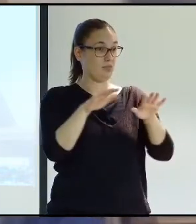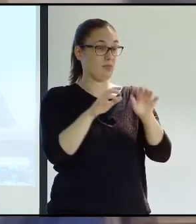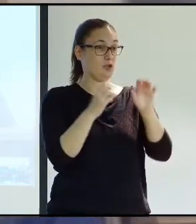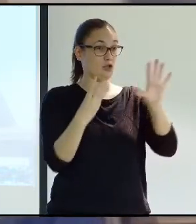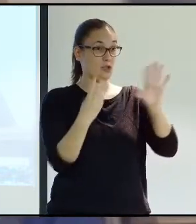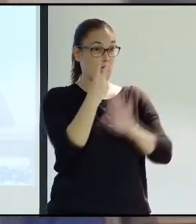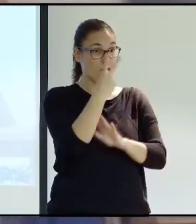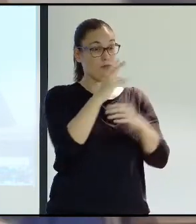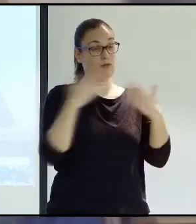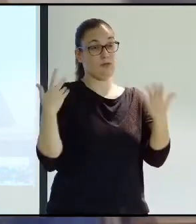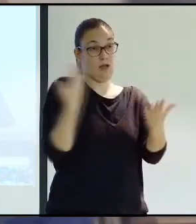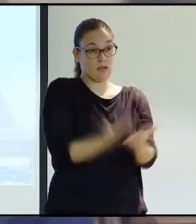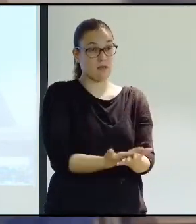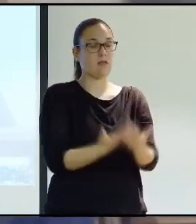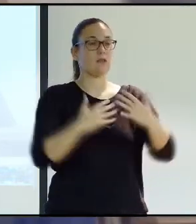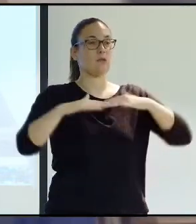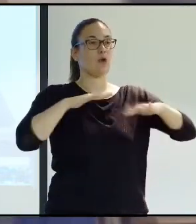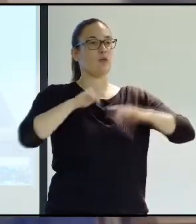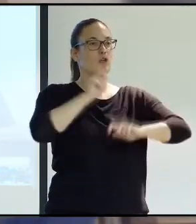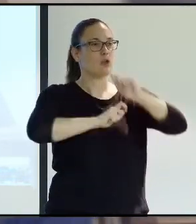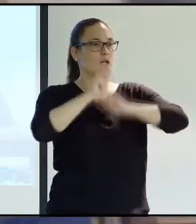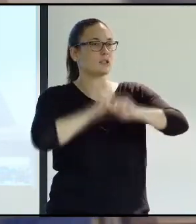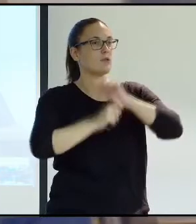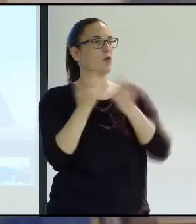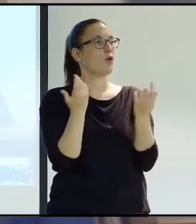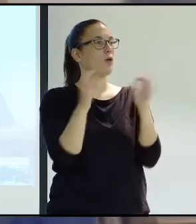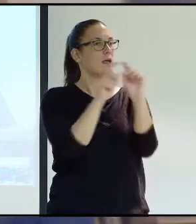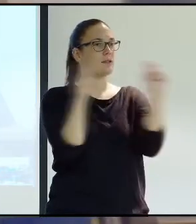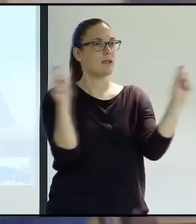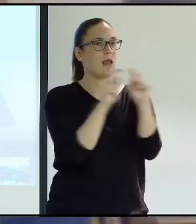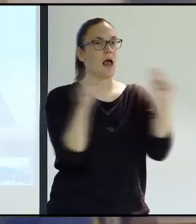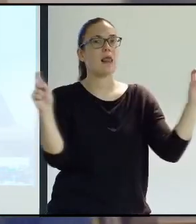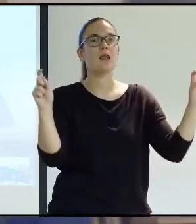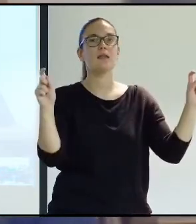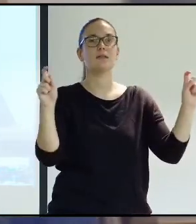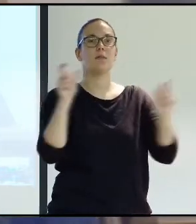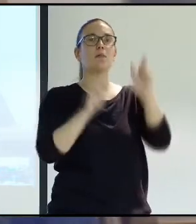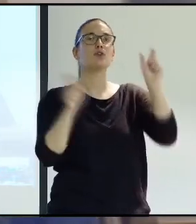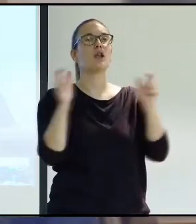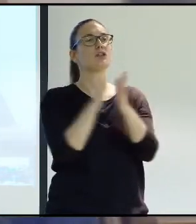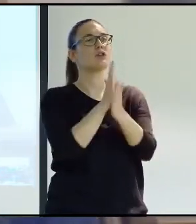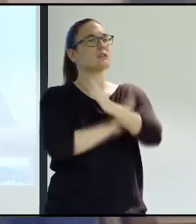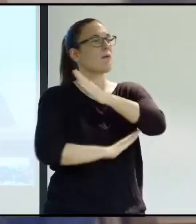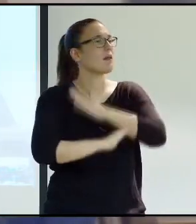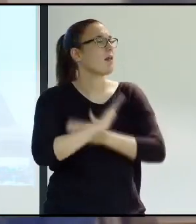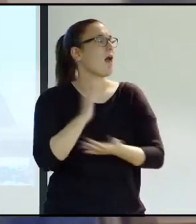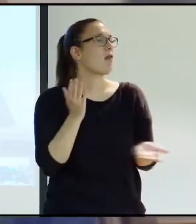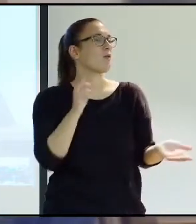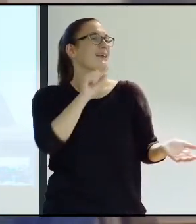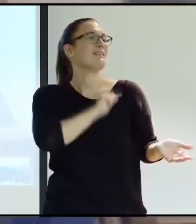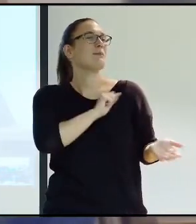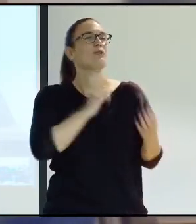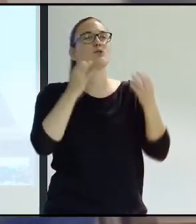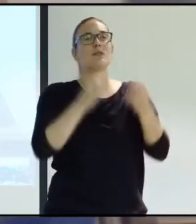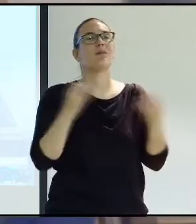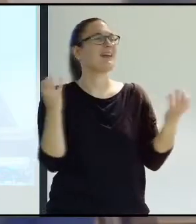integration was passed, then the NGO movement and all of these associated